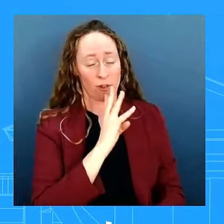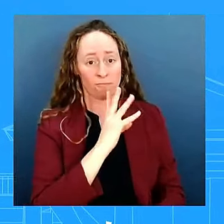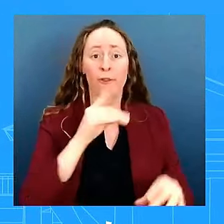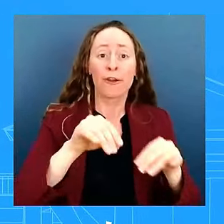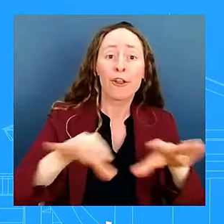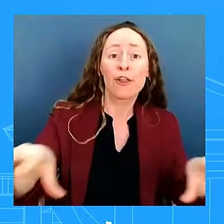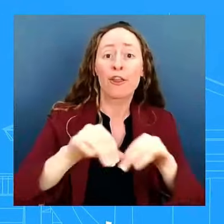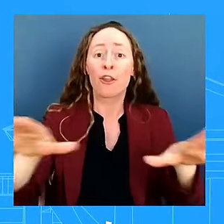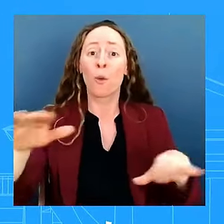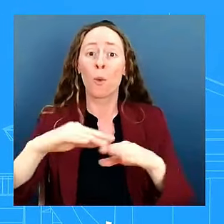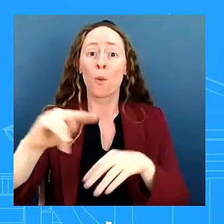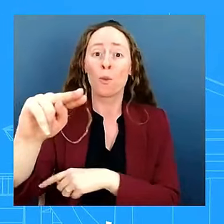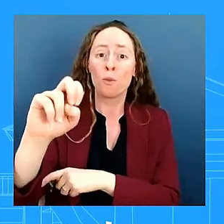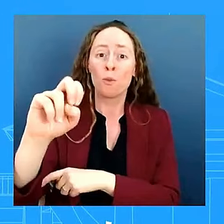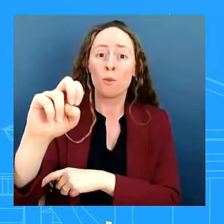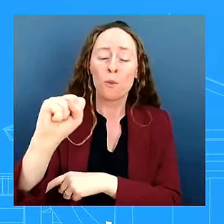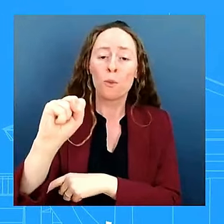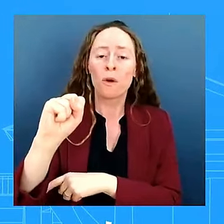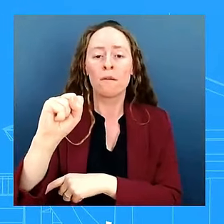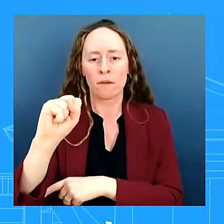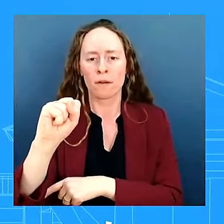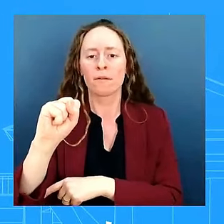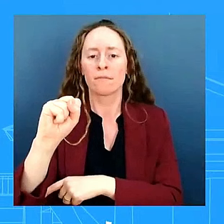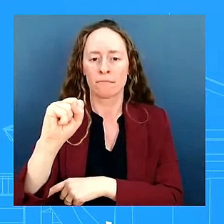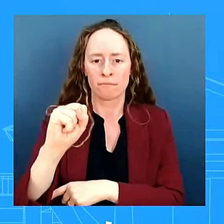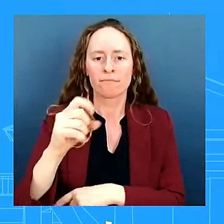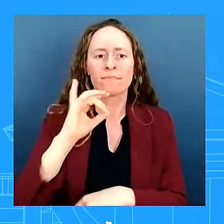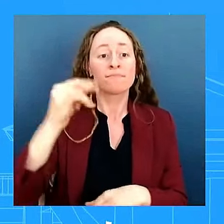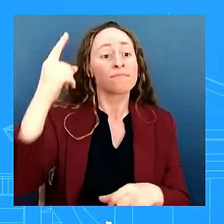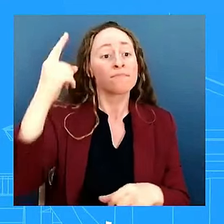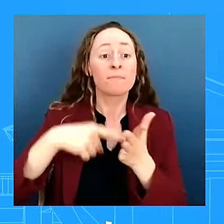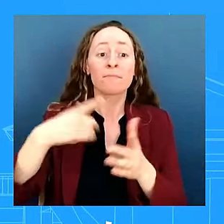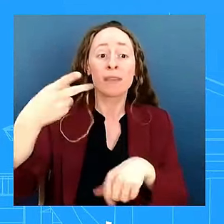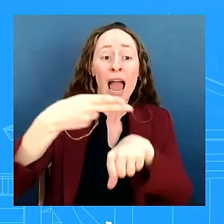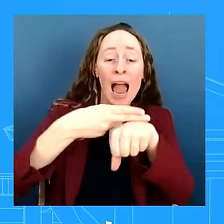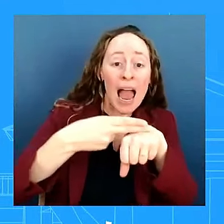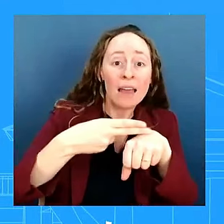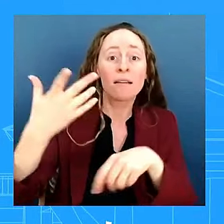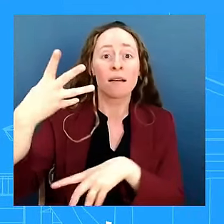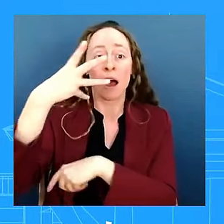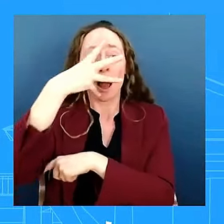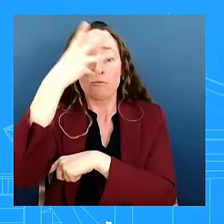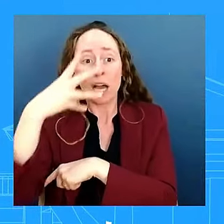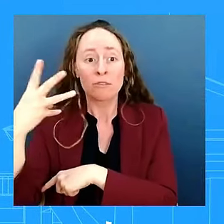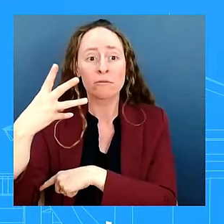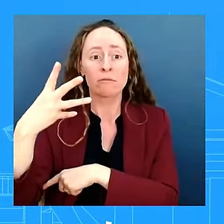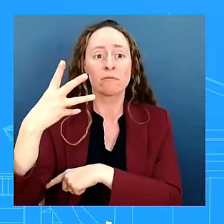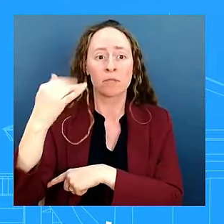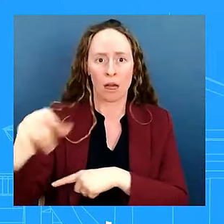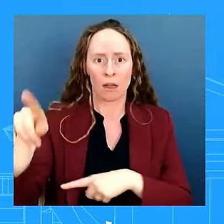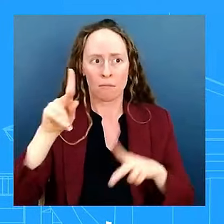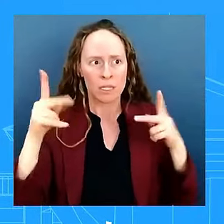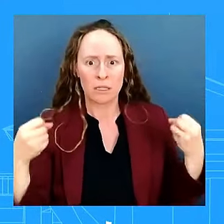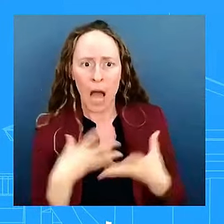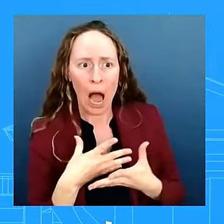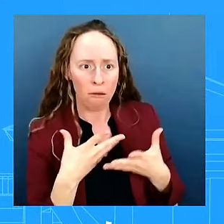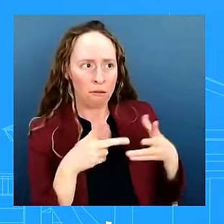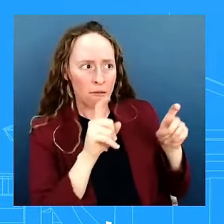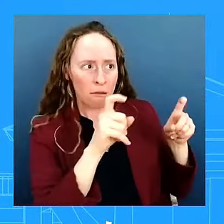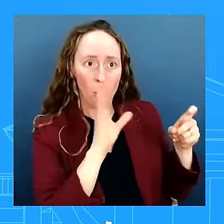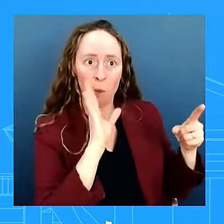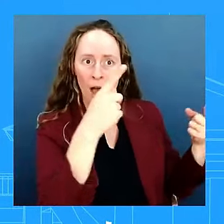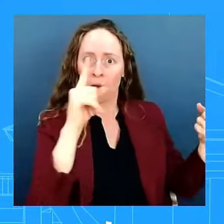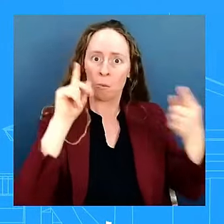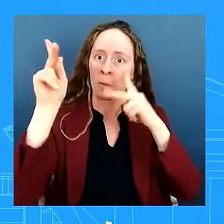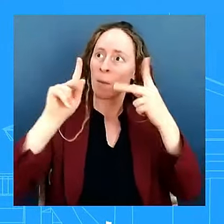some haitians haitians american haitian immigrants are fearing fearing for their safety right now uh because of result of